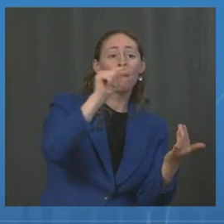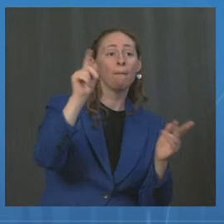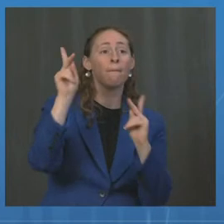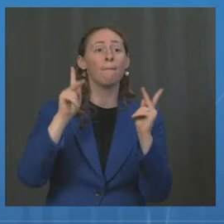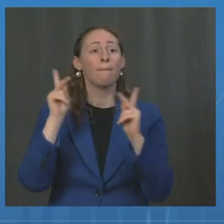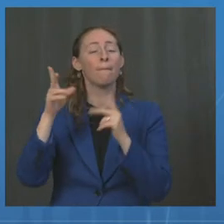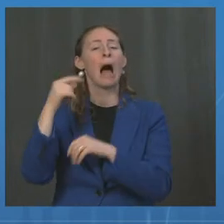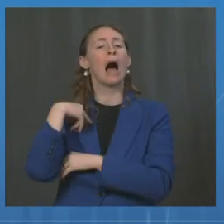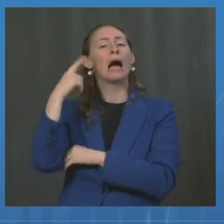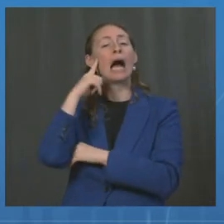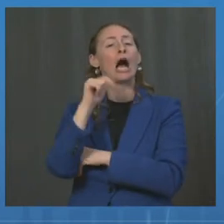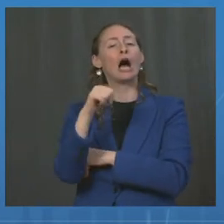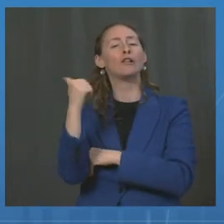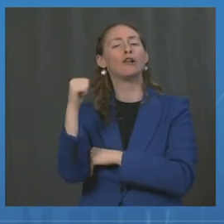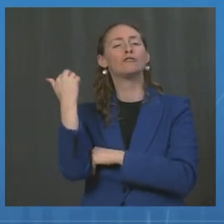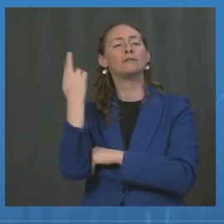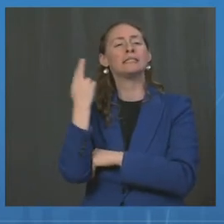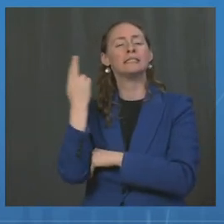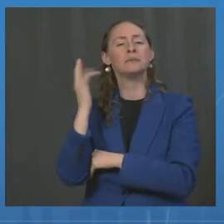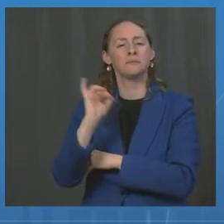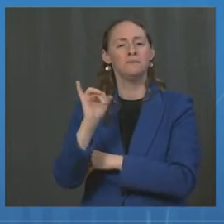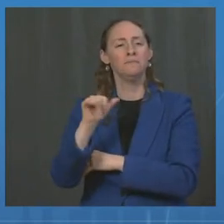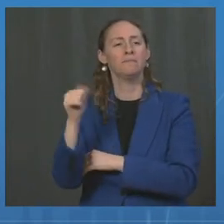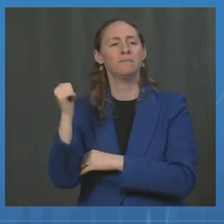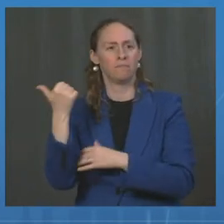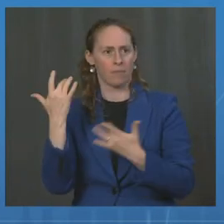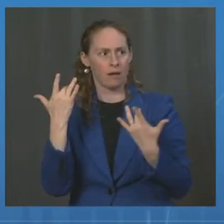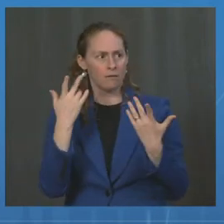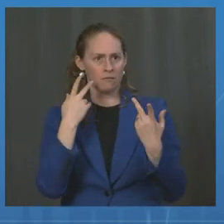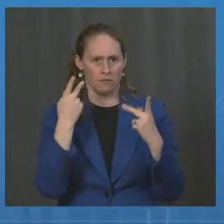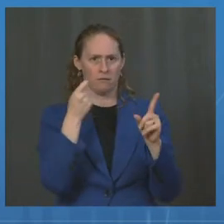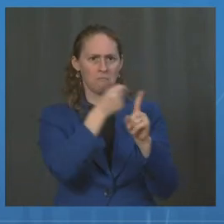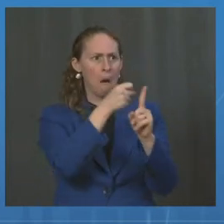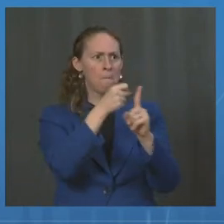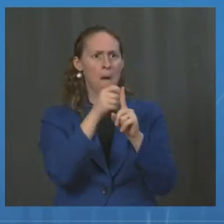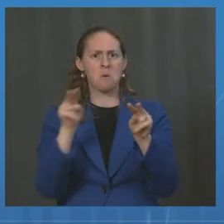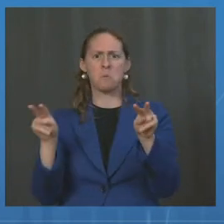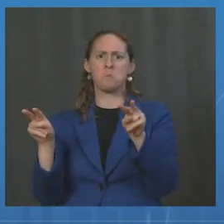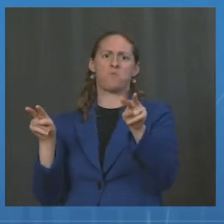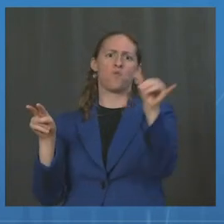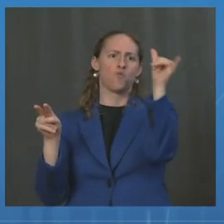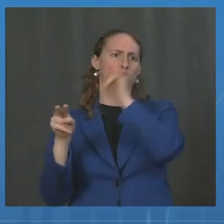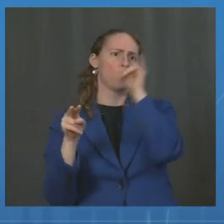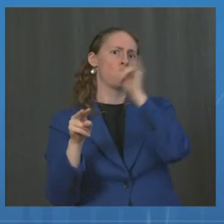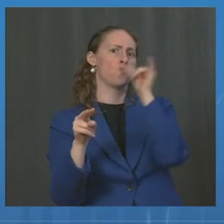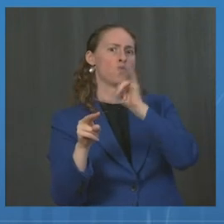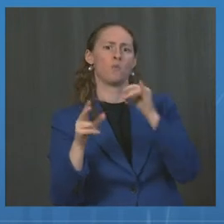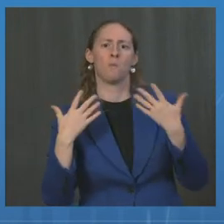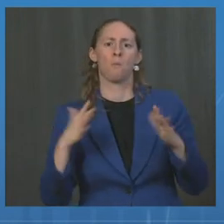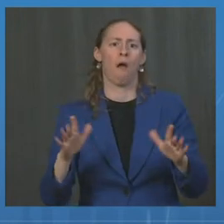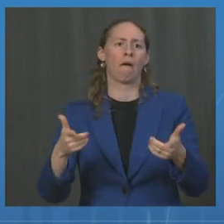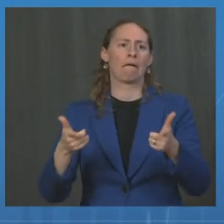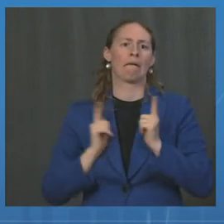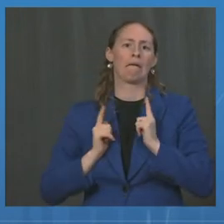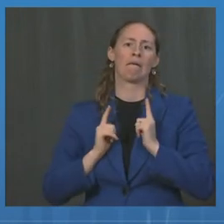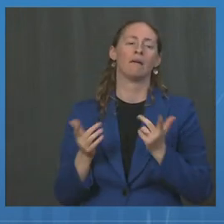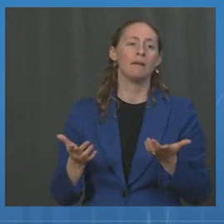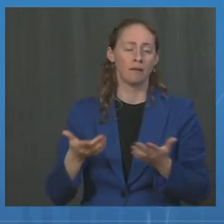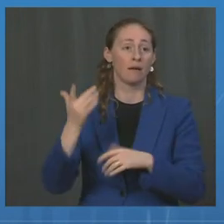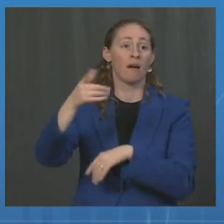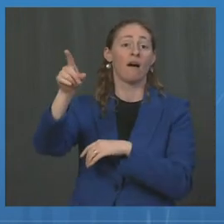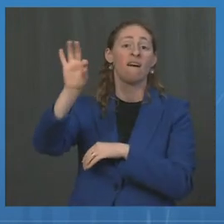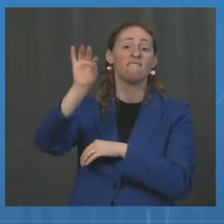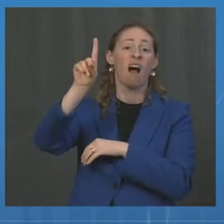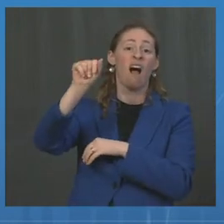regard to disease and people's concern about that. So I think that that definitely had some impact, whether it's solely the only reason that